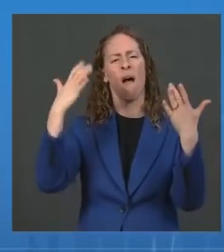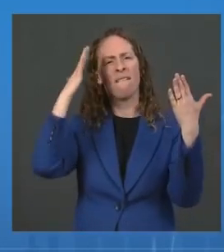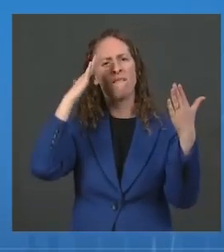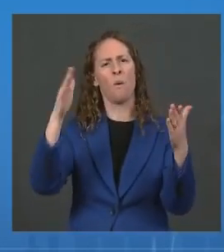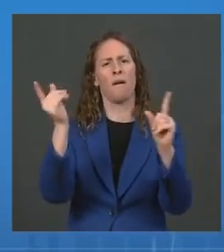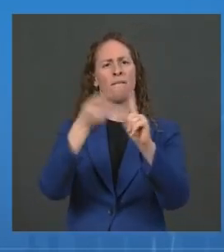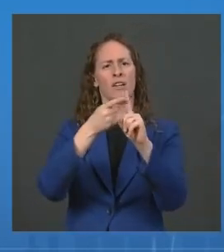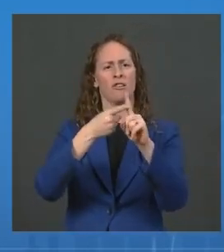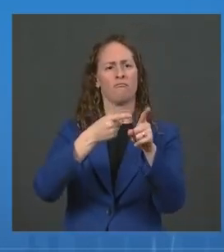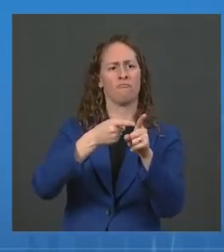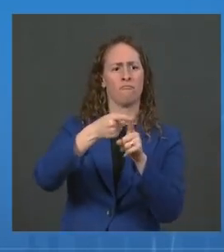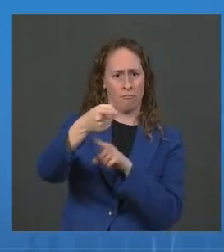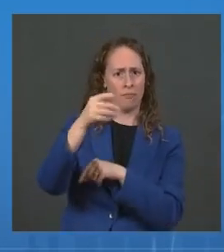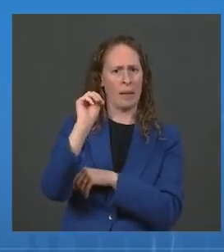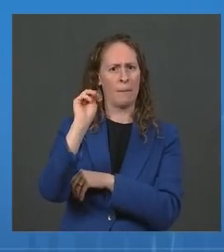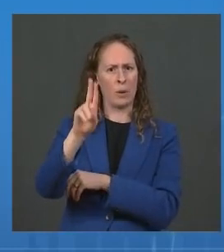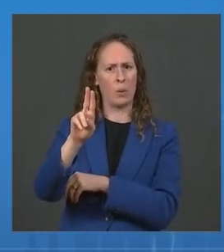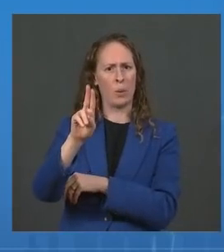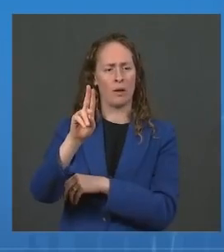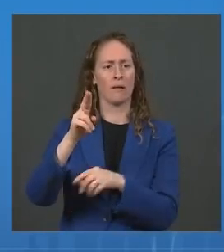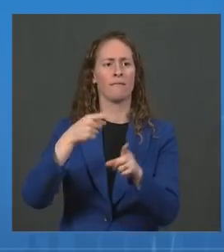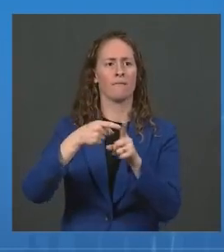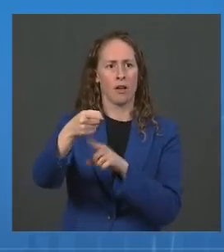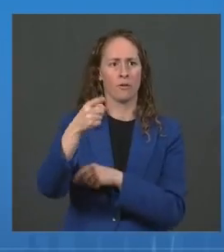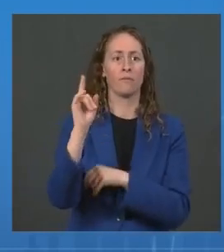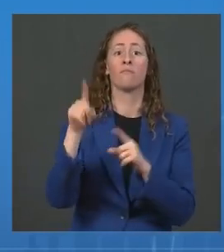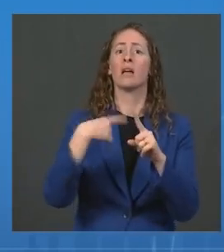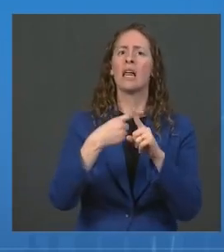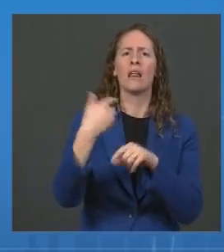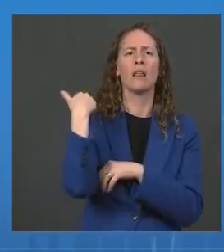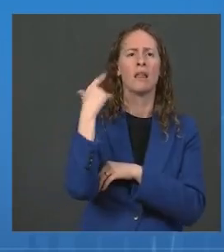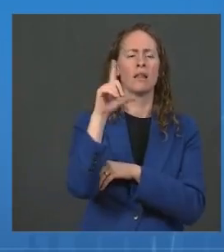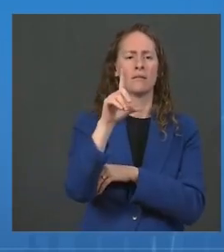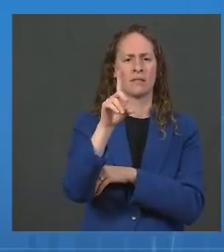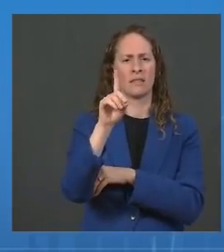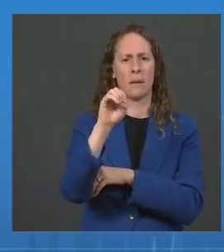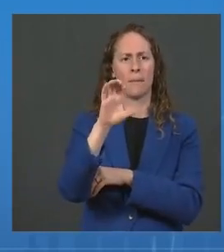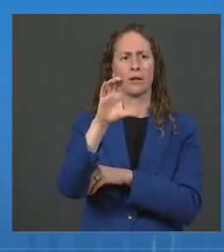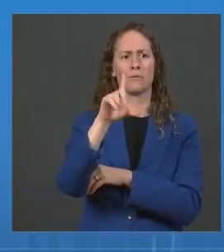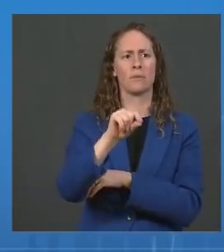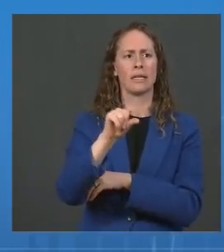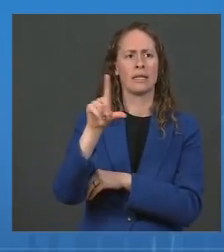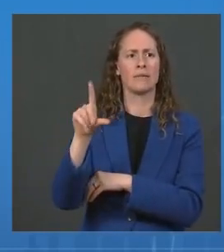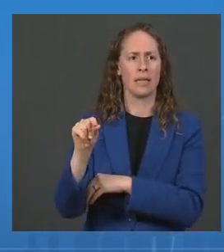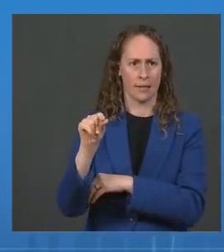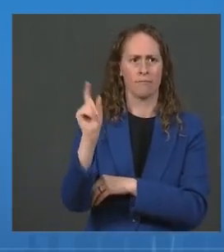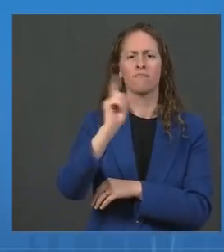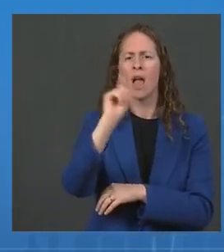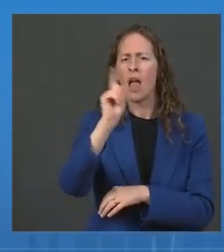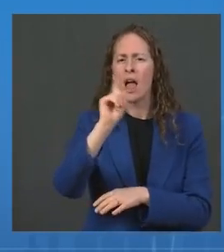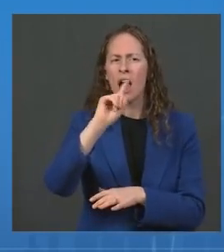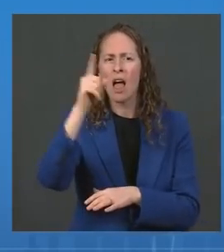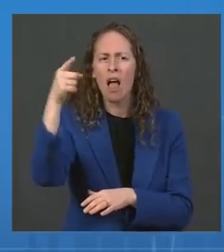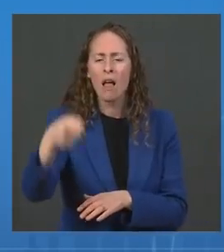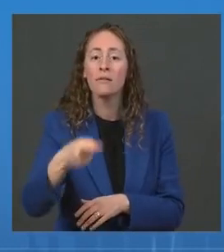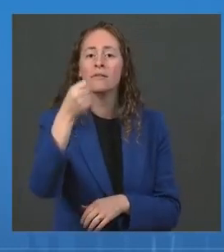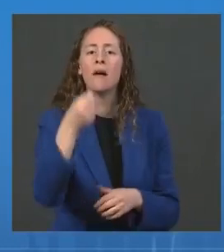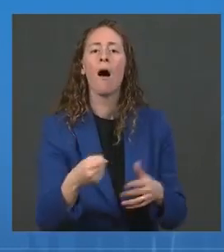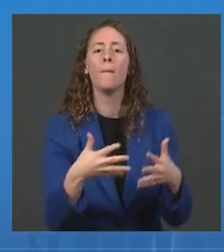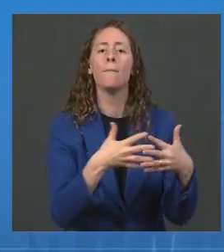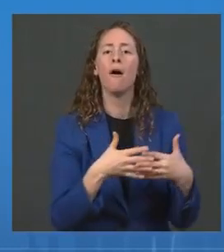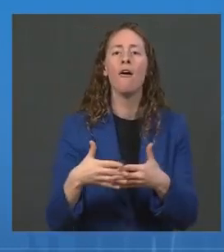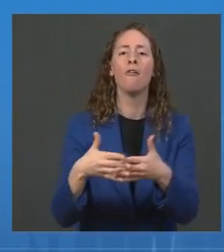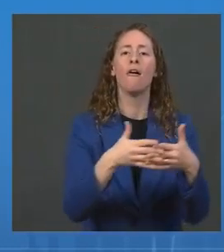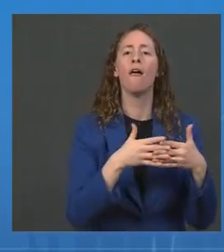in December of 2020. It was detected first in South America, and it accounts for a large proportion of the